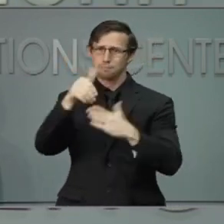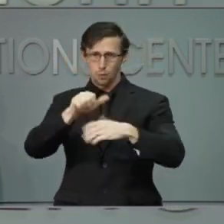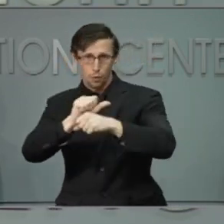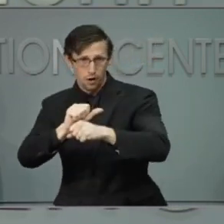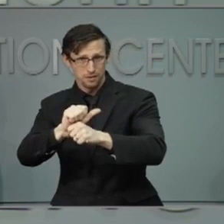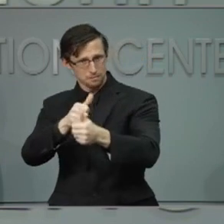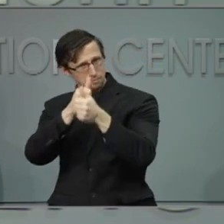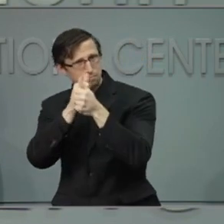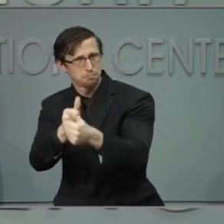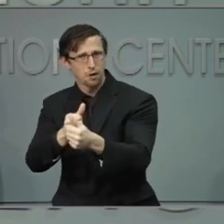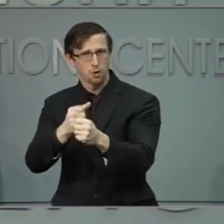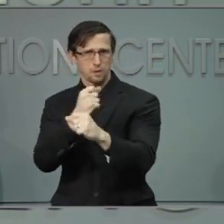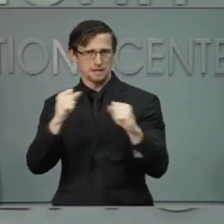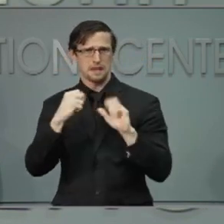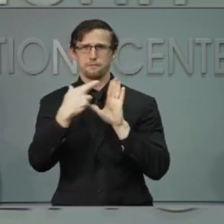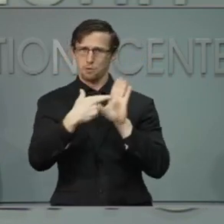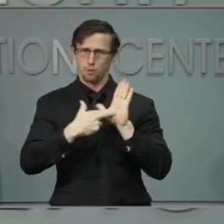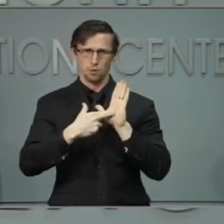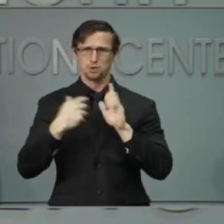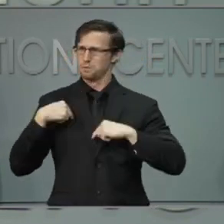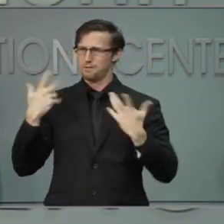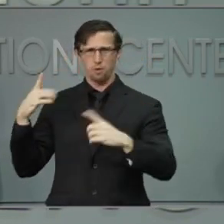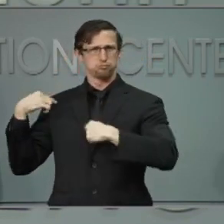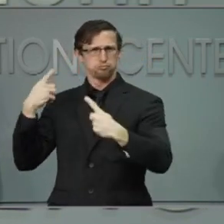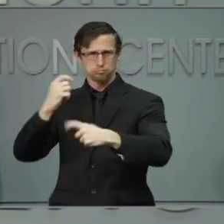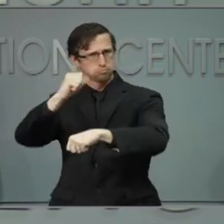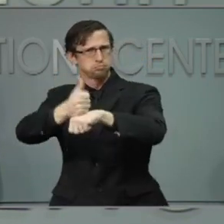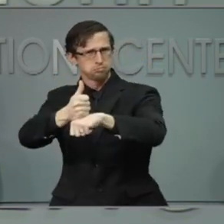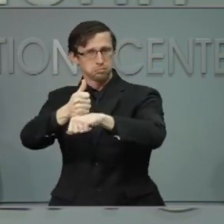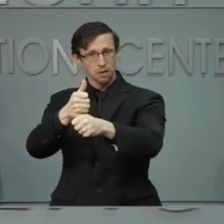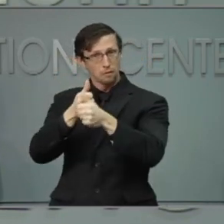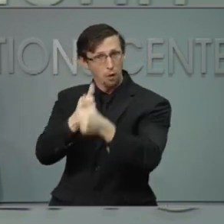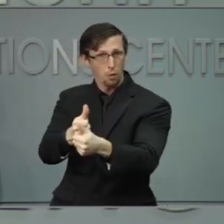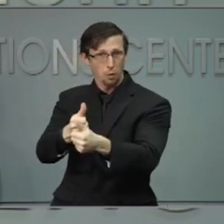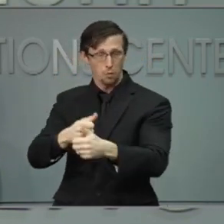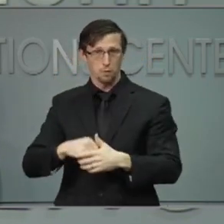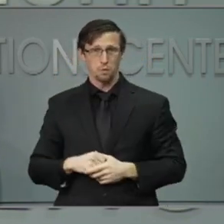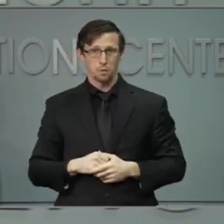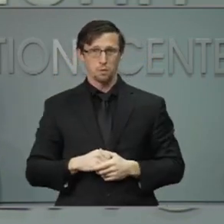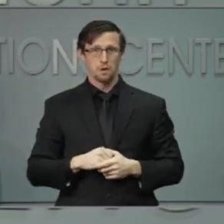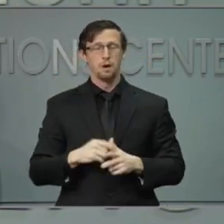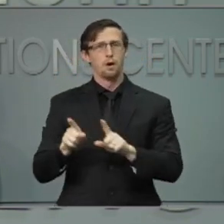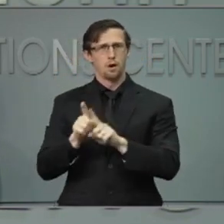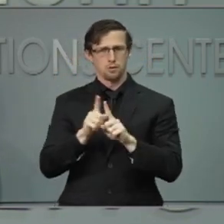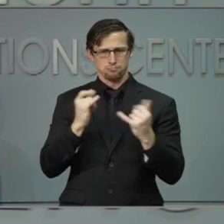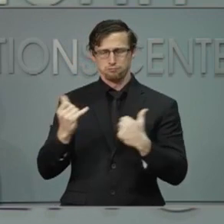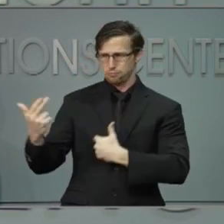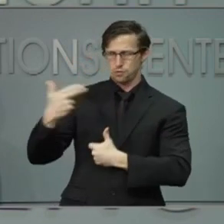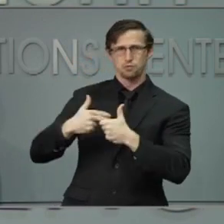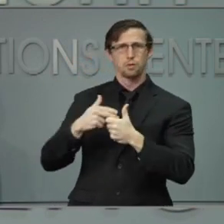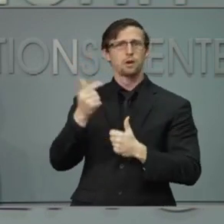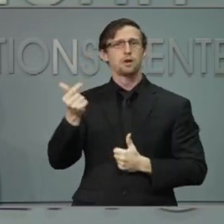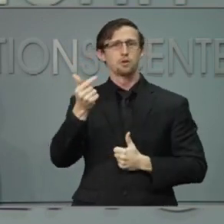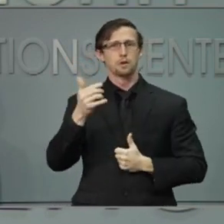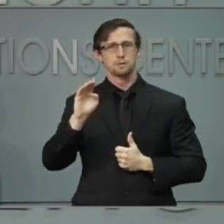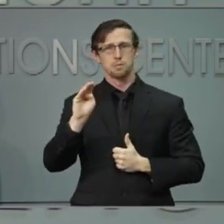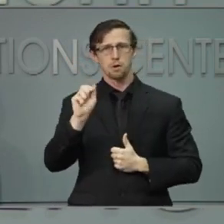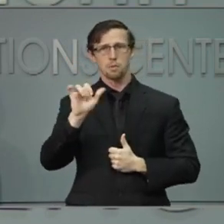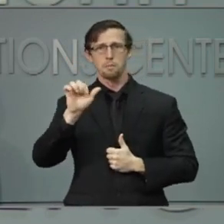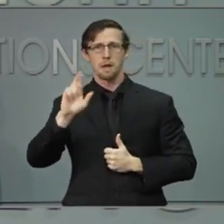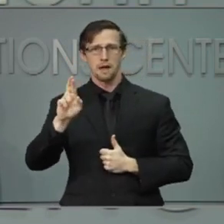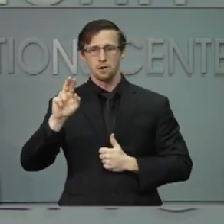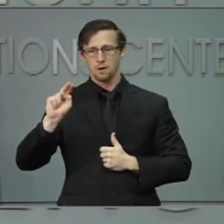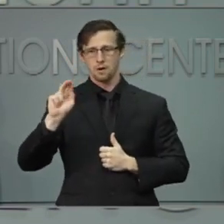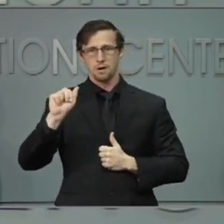rules we already have in place. With us today is Greensboro Mayor Nancy Vaughn, who will speak about